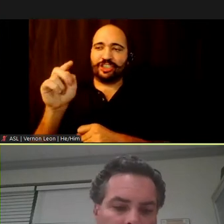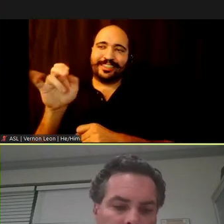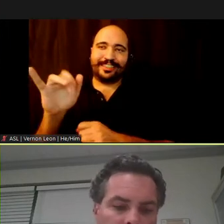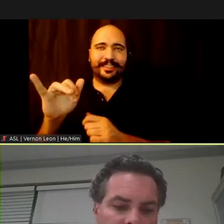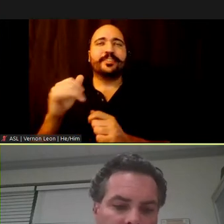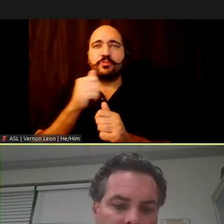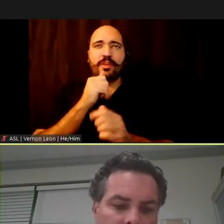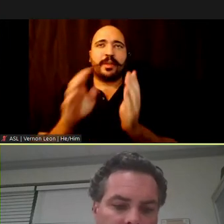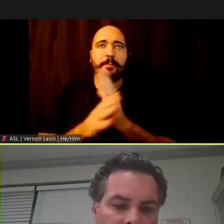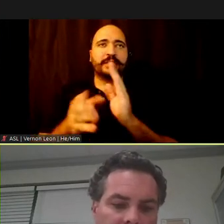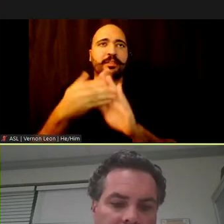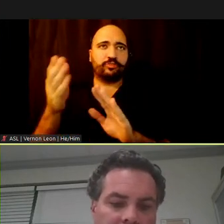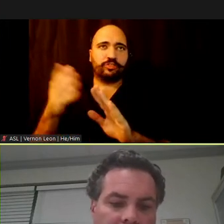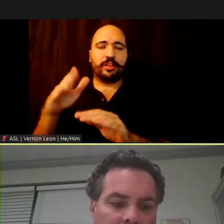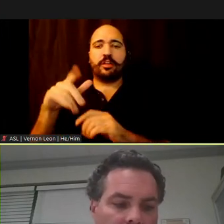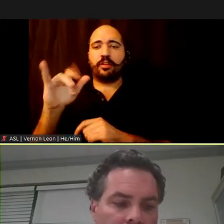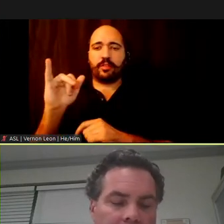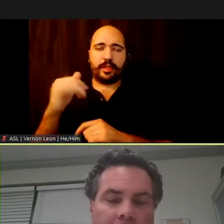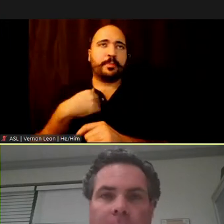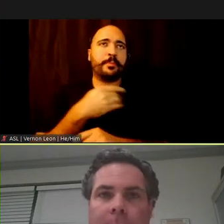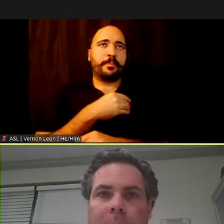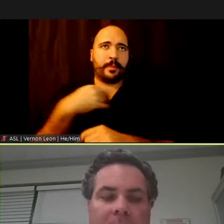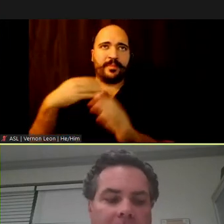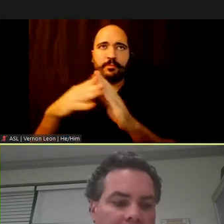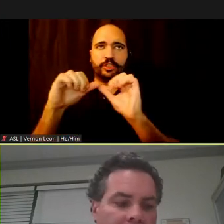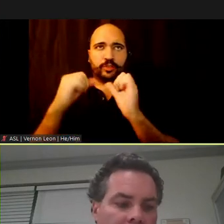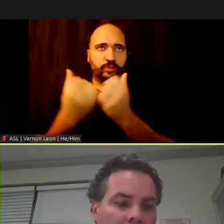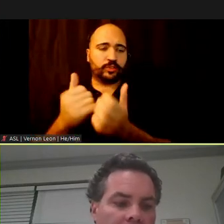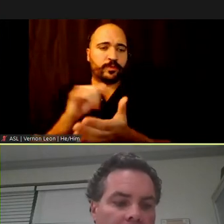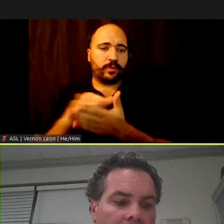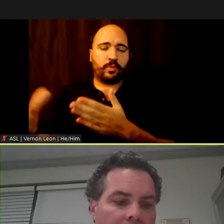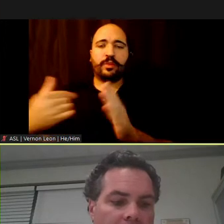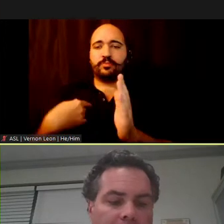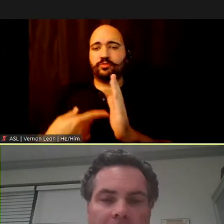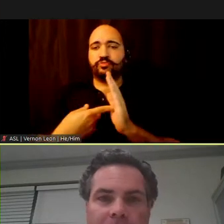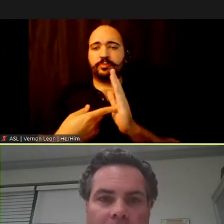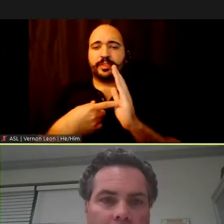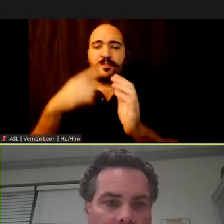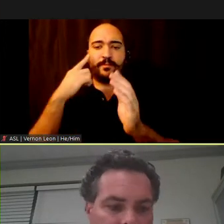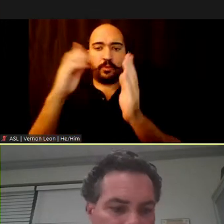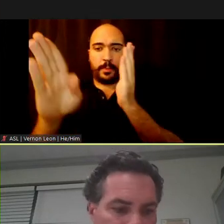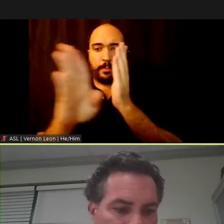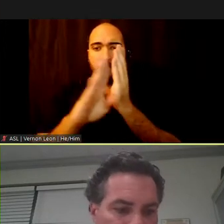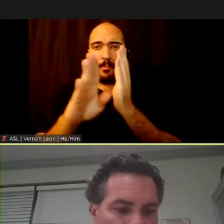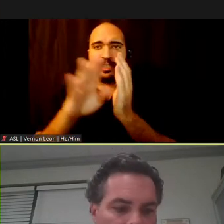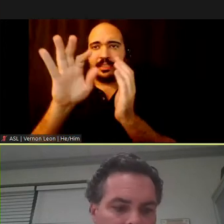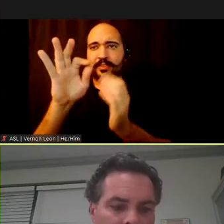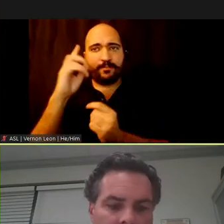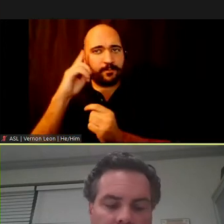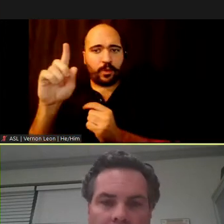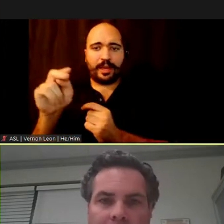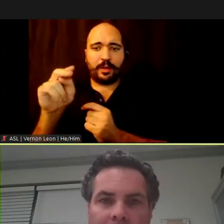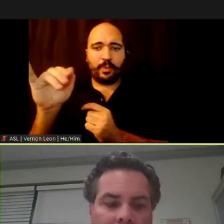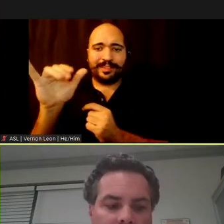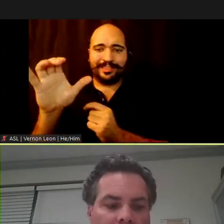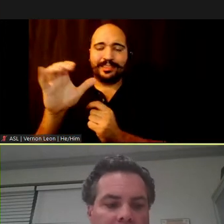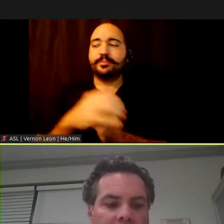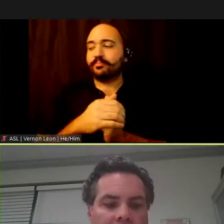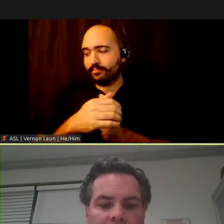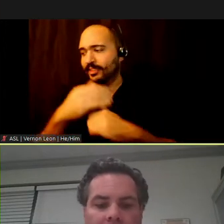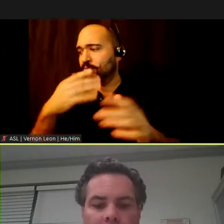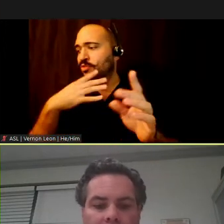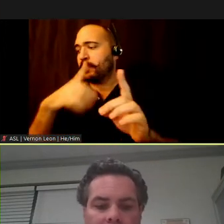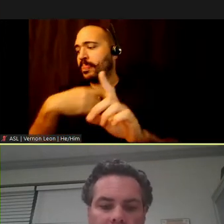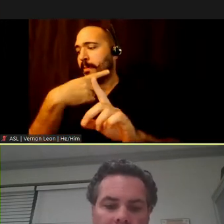Island. I'm a member of Bus Association of New York and a representative for Bus for NYC. I'm here to talk about the